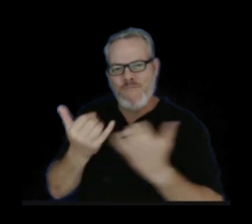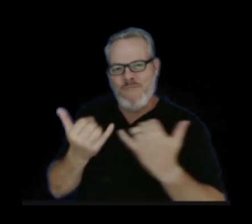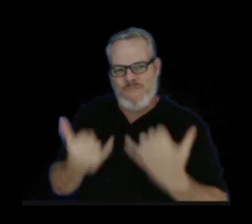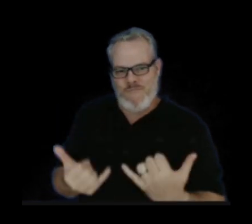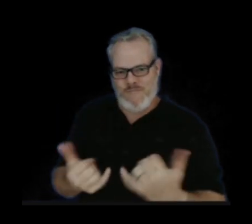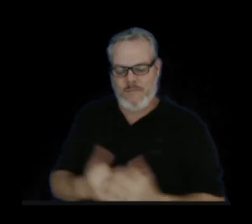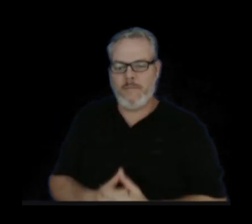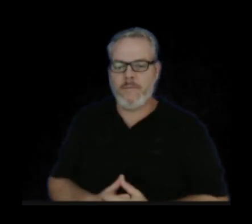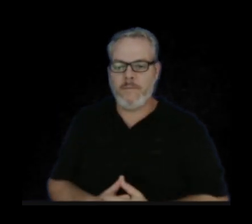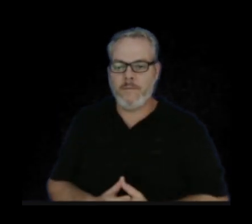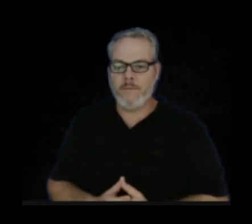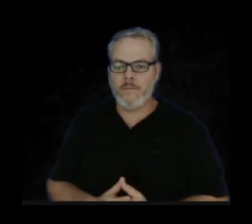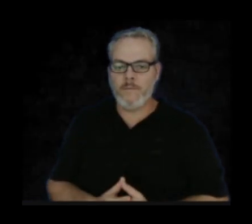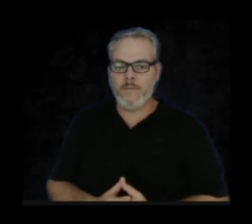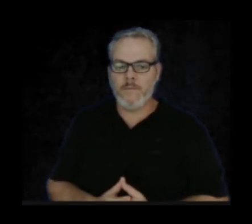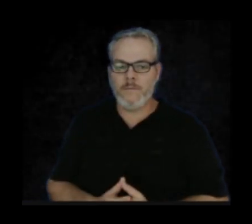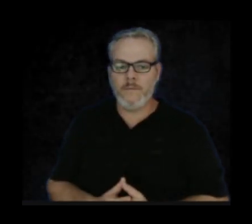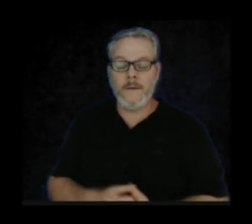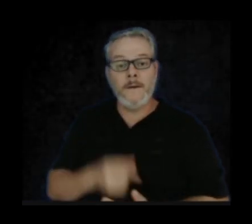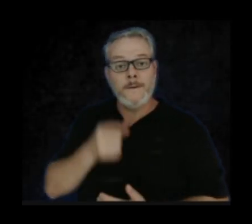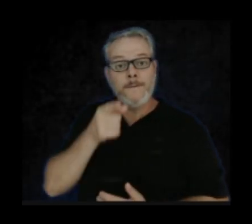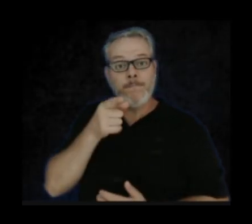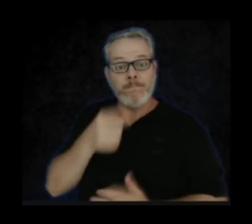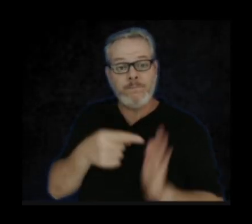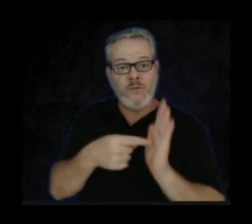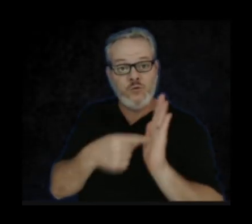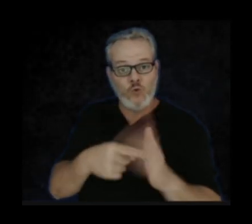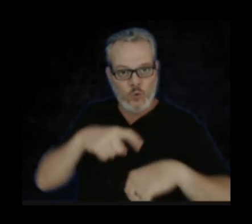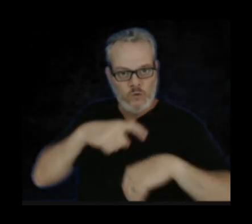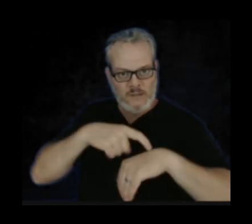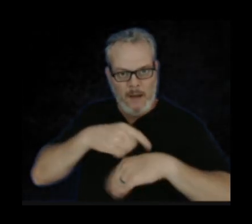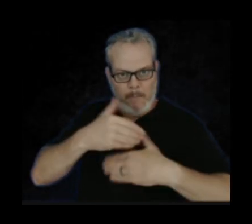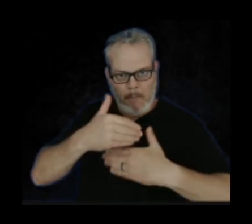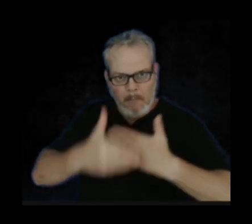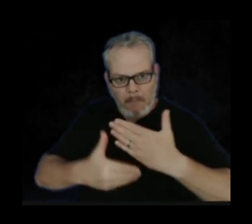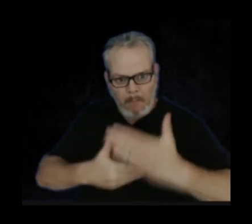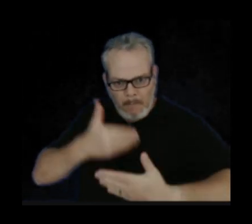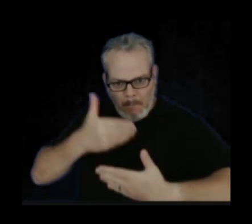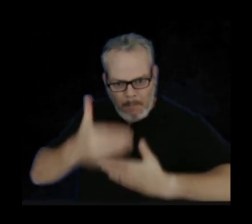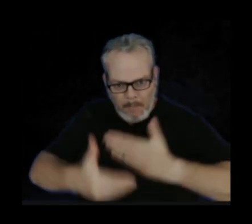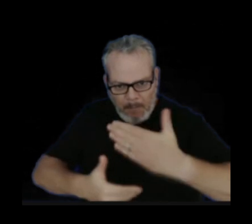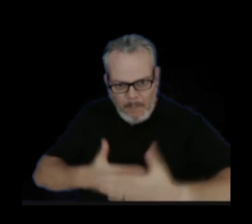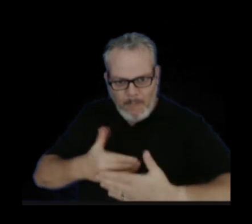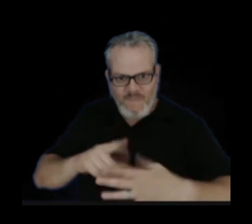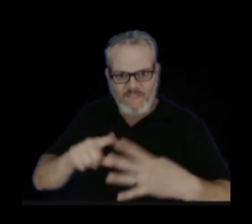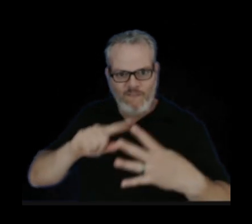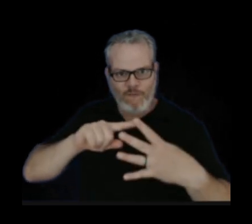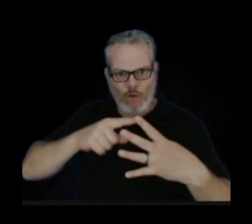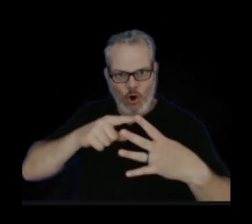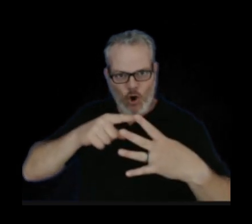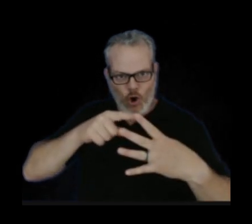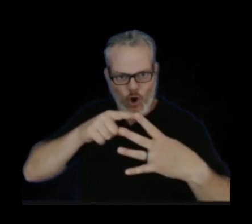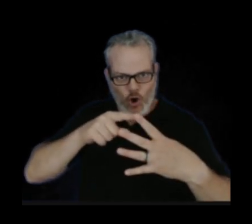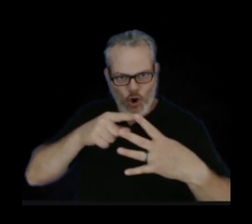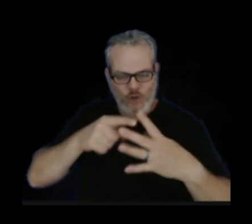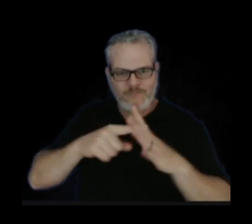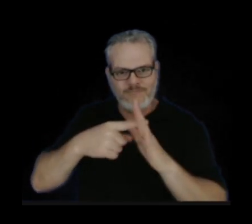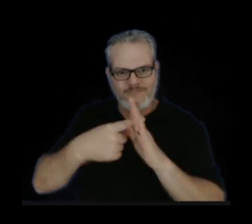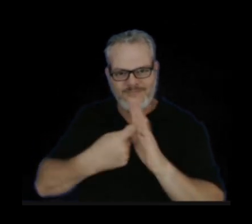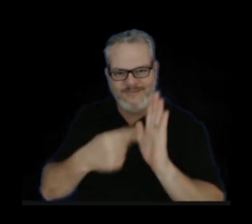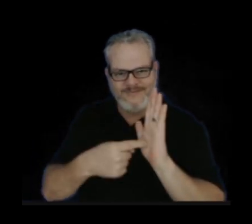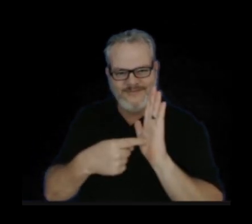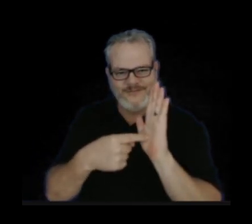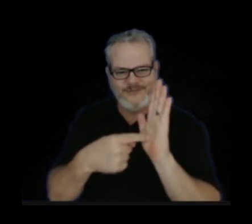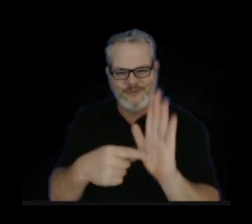To show you this in a map sequence, here's a first phase of two paths on the left. And we'll go through to show you guys